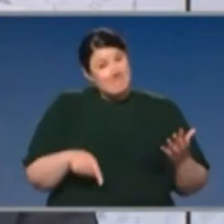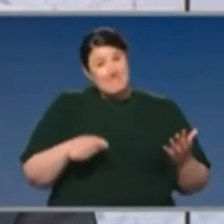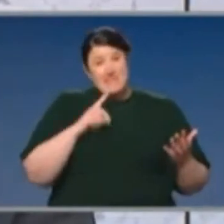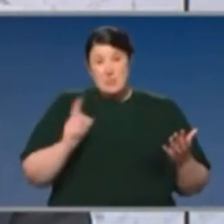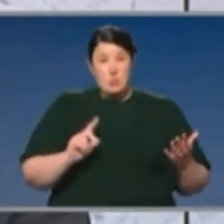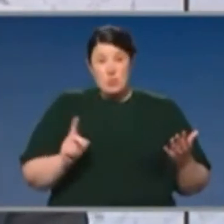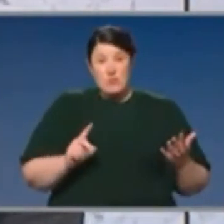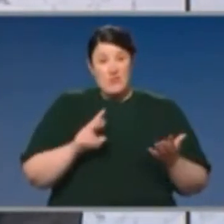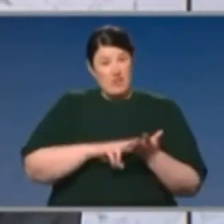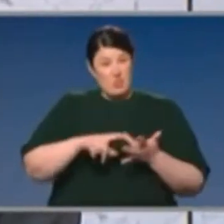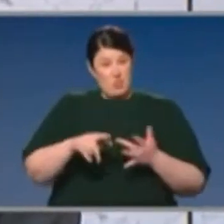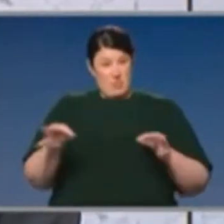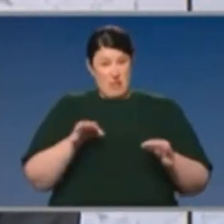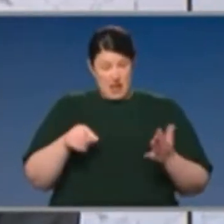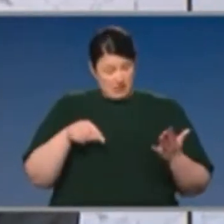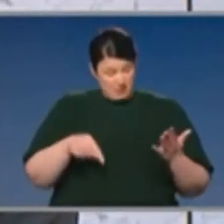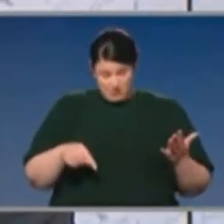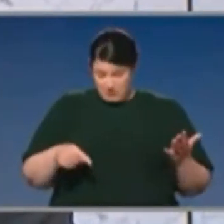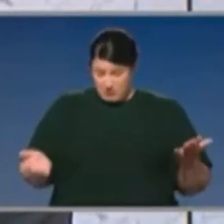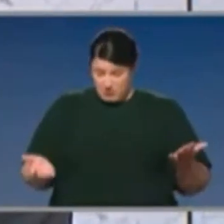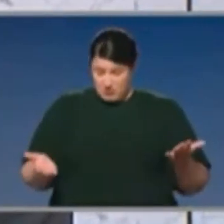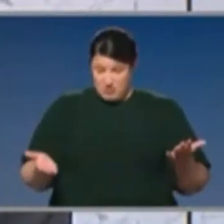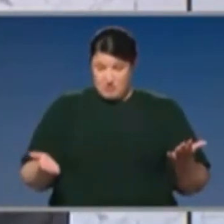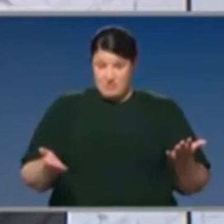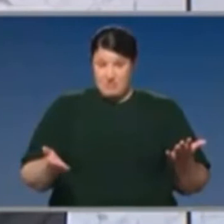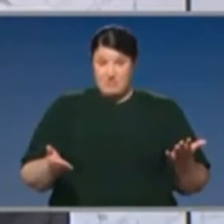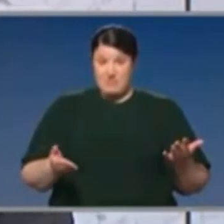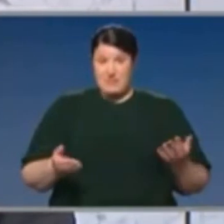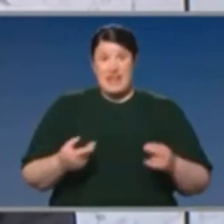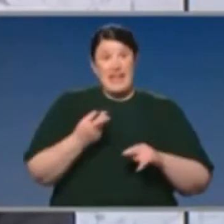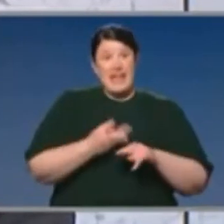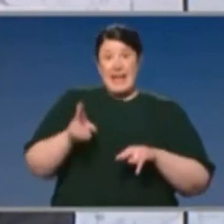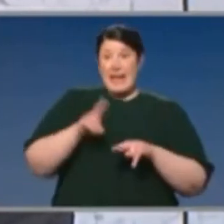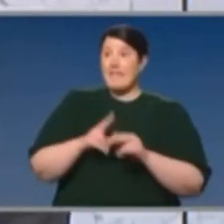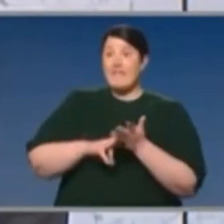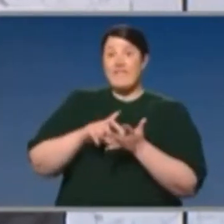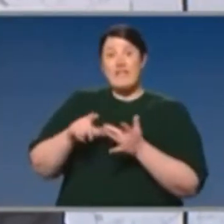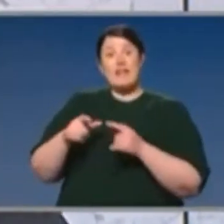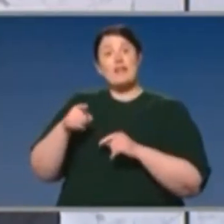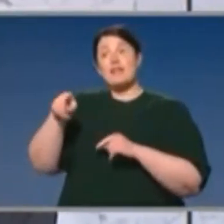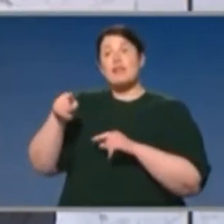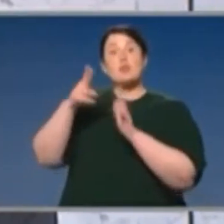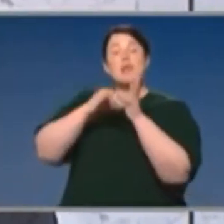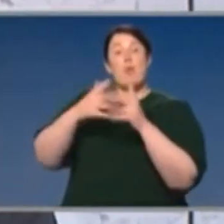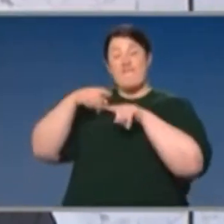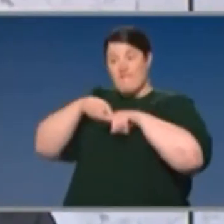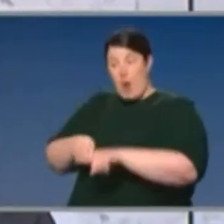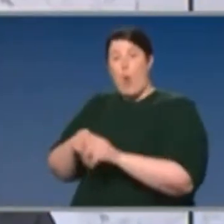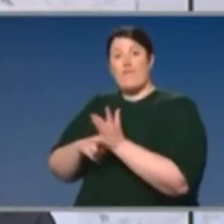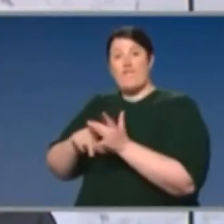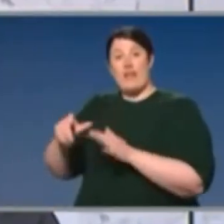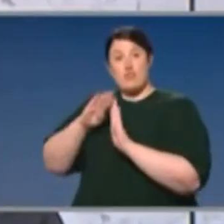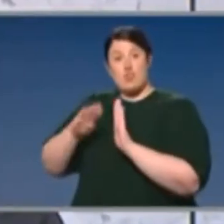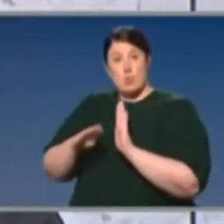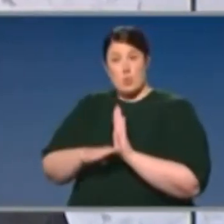says that Sydney would be in curfew now if it was going on the same plan